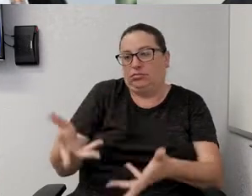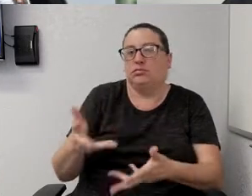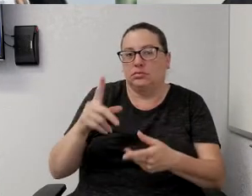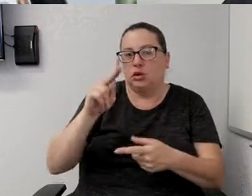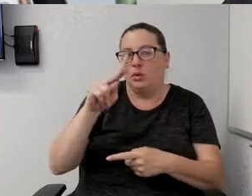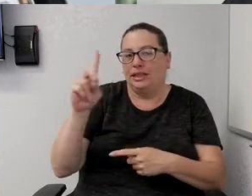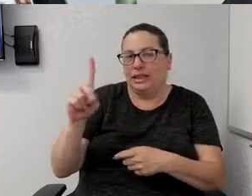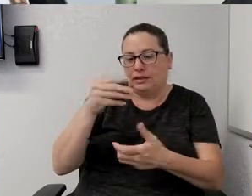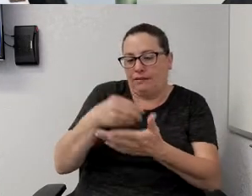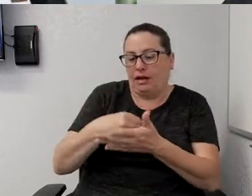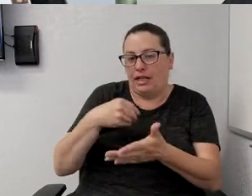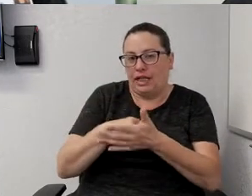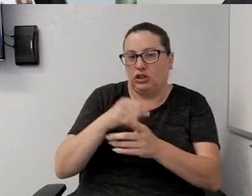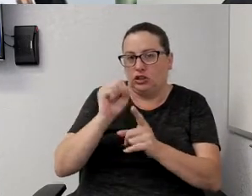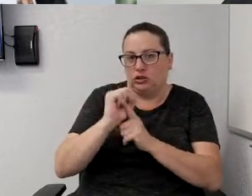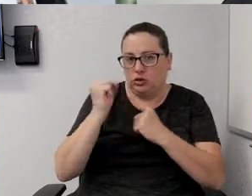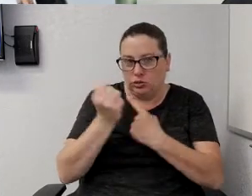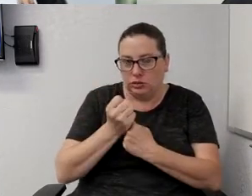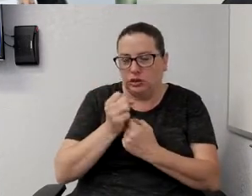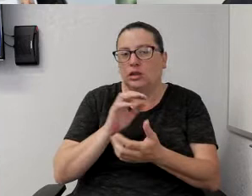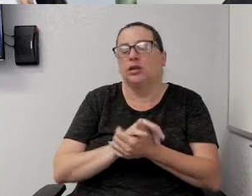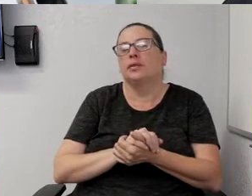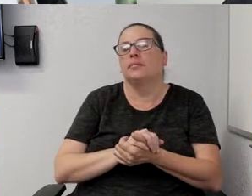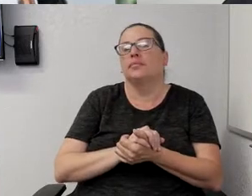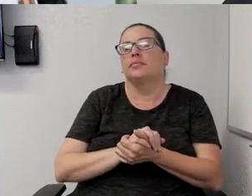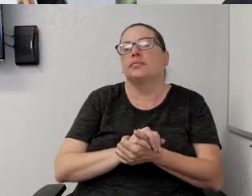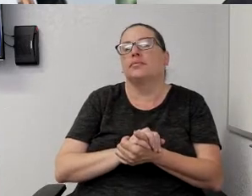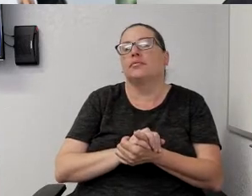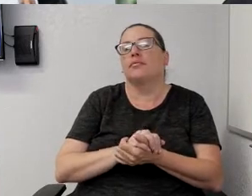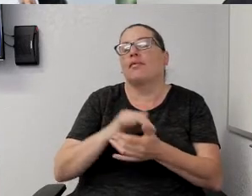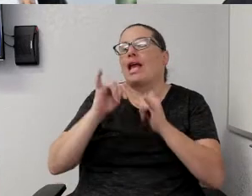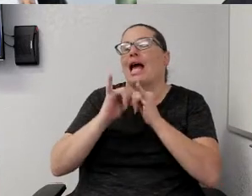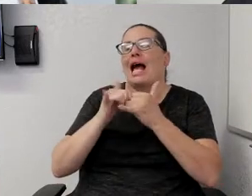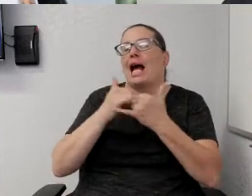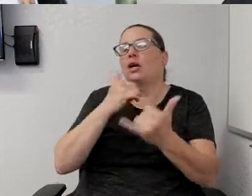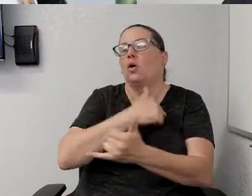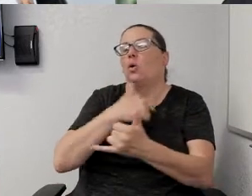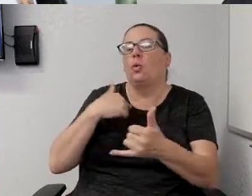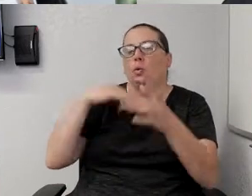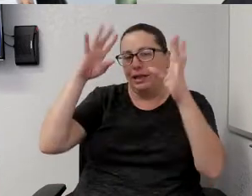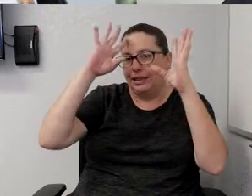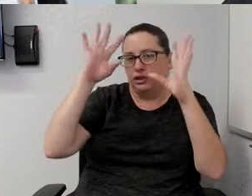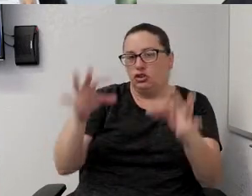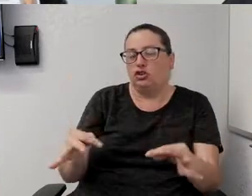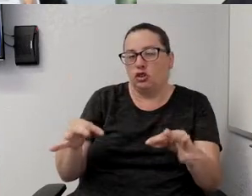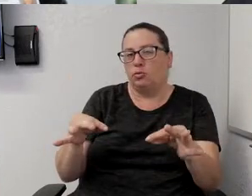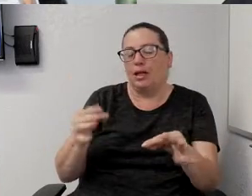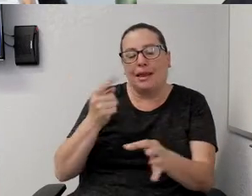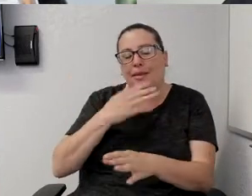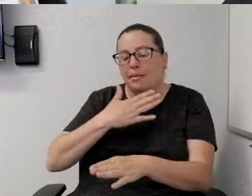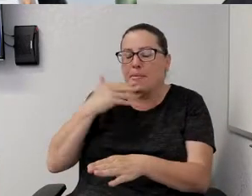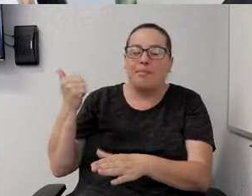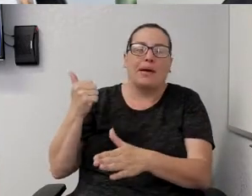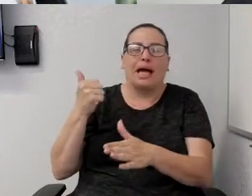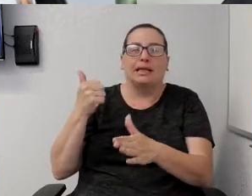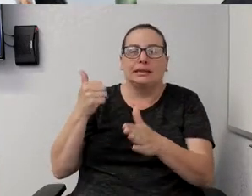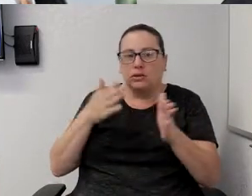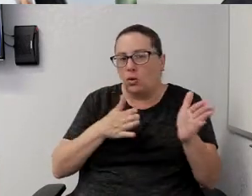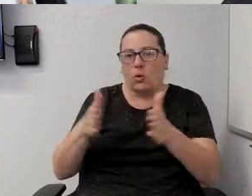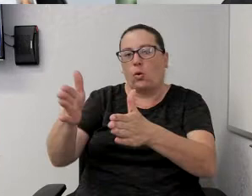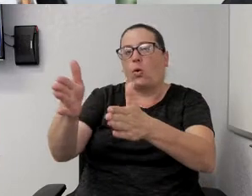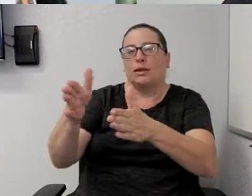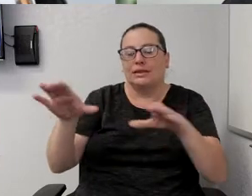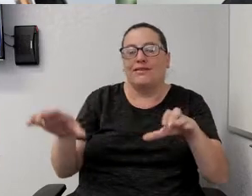which has only been at a 2% margin. How do we determine the best course of action to continue